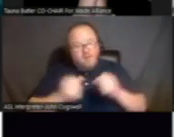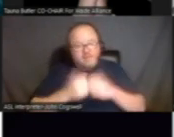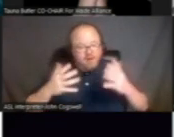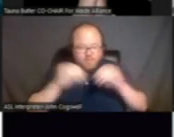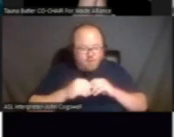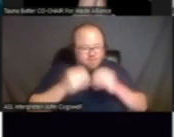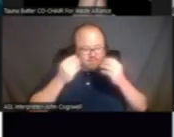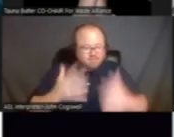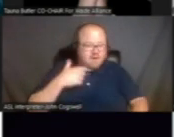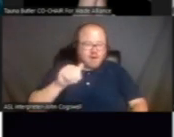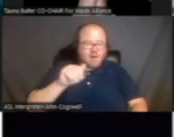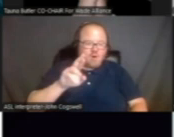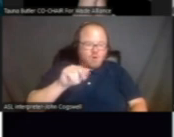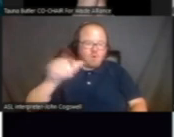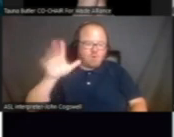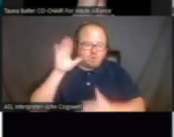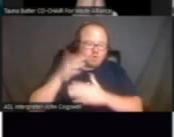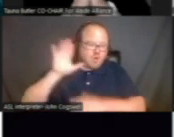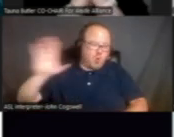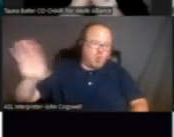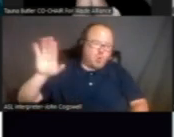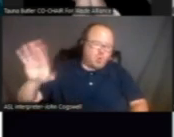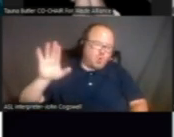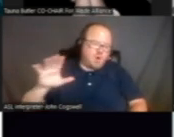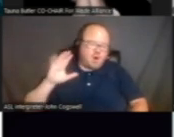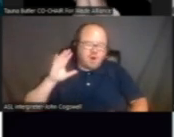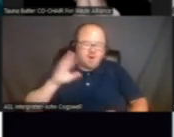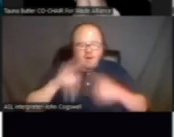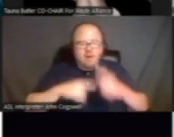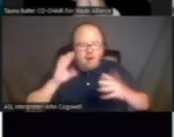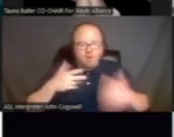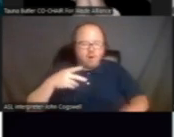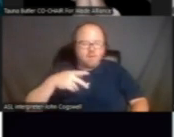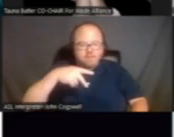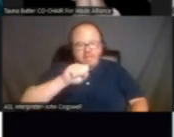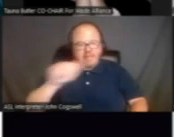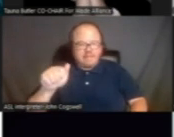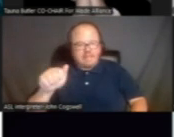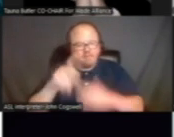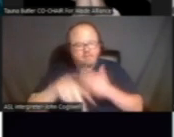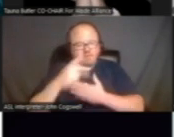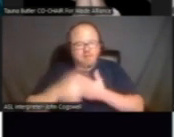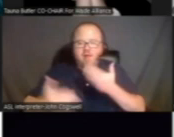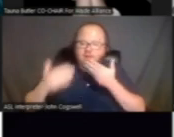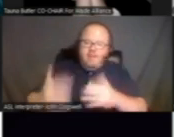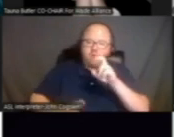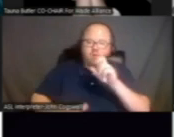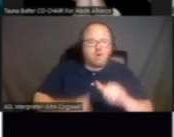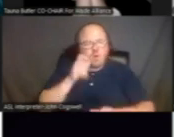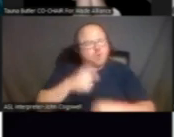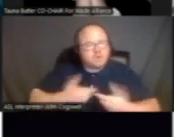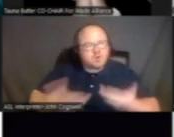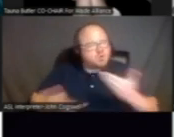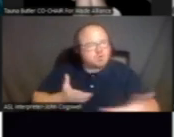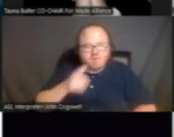Aurelia share a little more about our PSA program. Thank you, Rosie. So who do we serve?